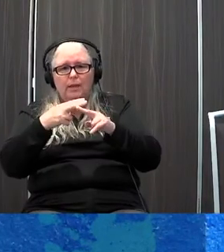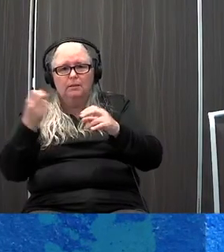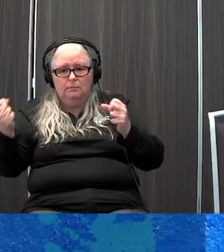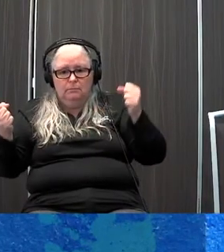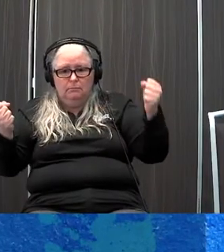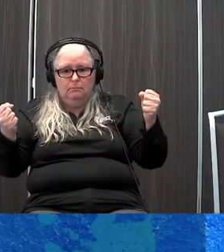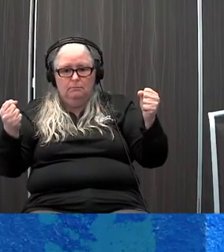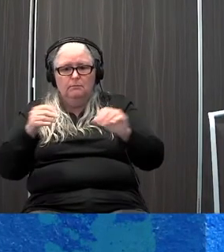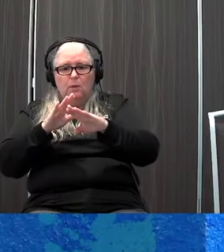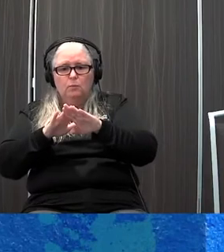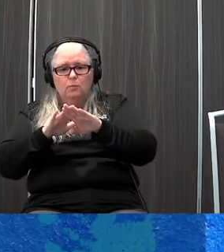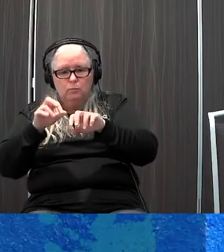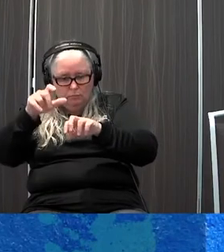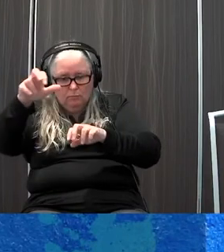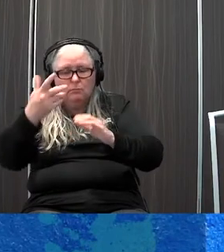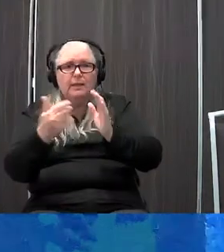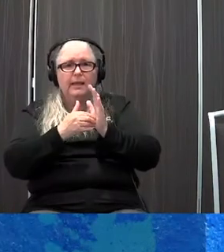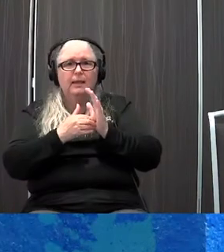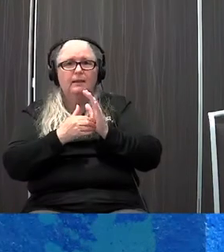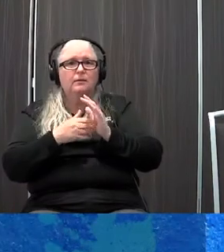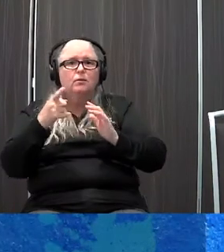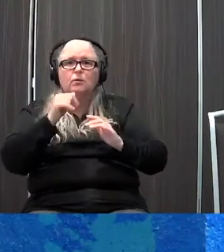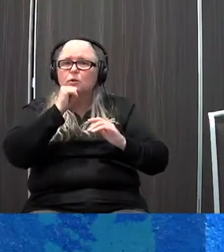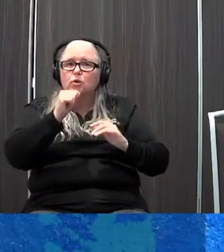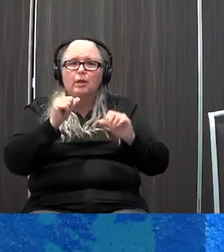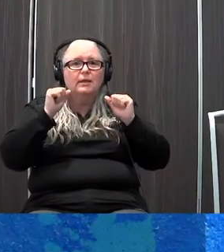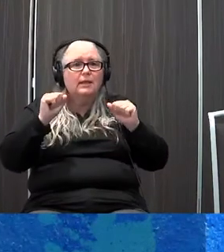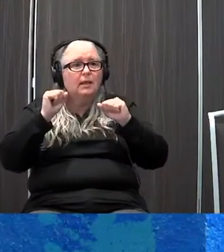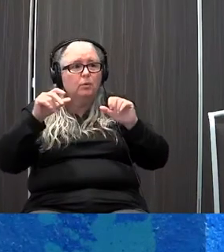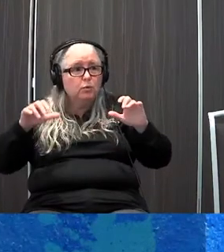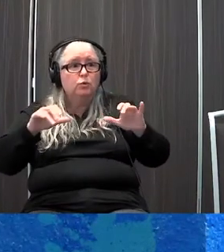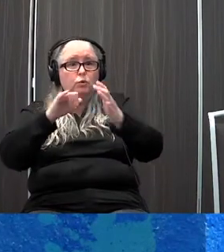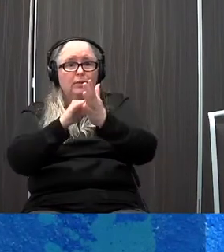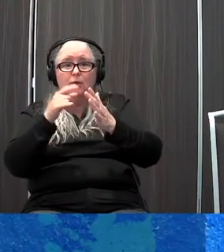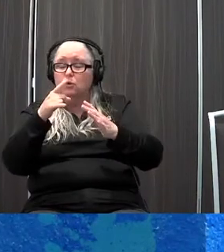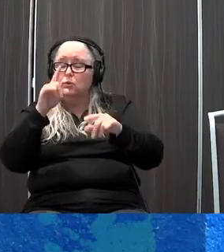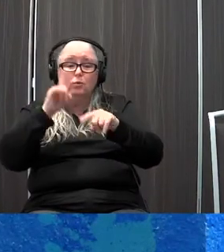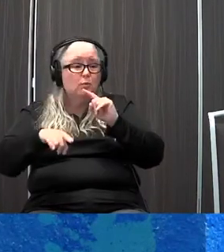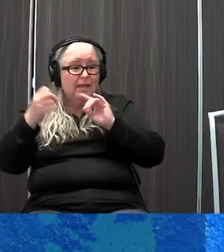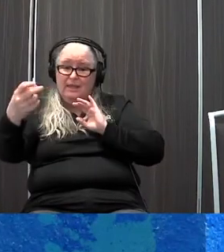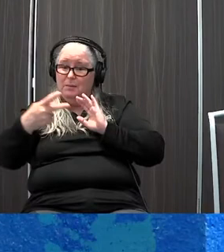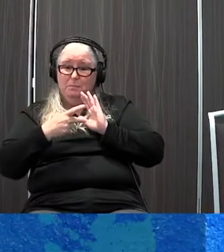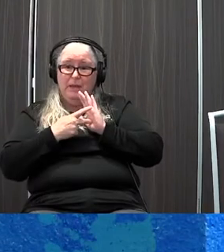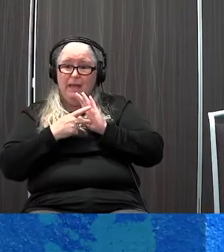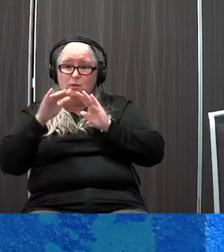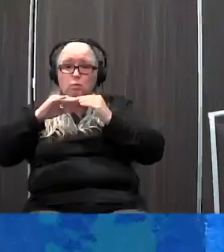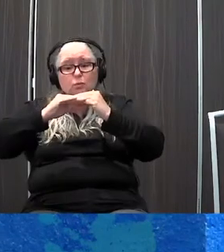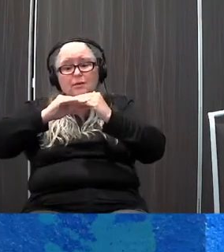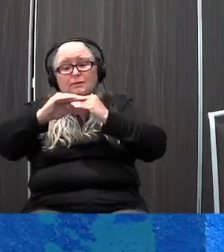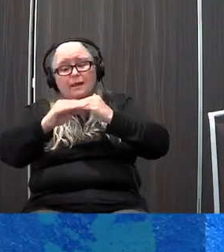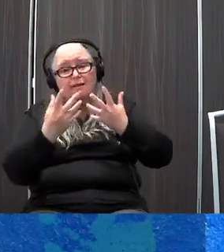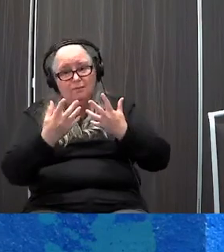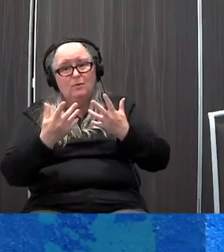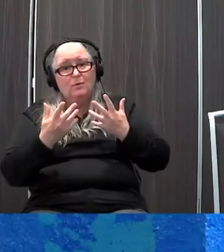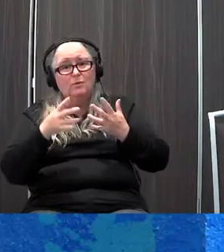same flight of 10 stairs. You're not as able to do it, right? You're not able to come back to baseline. You're not able to be as resilient. So